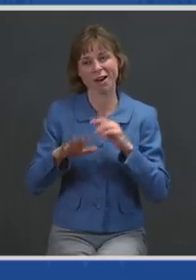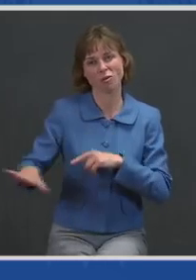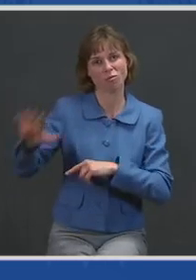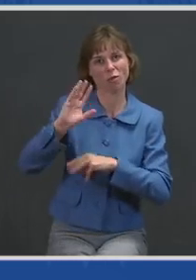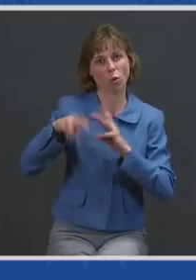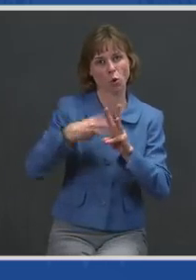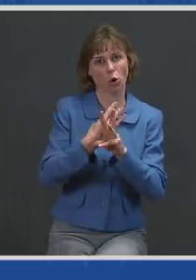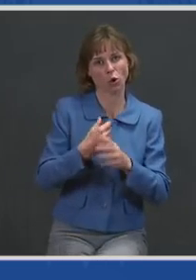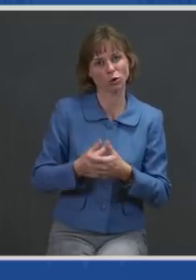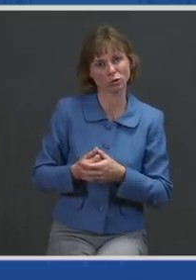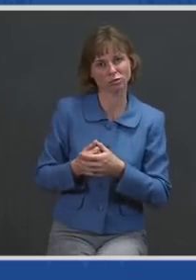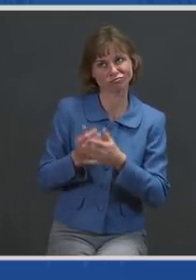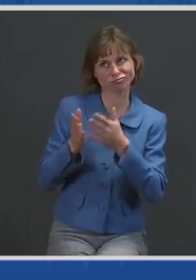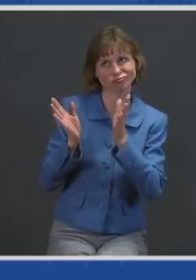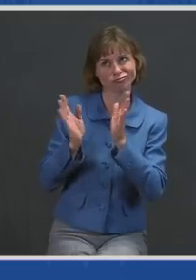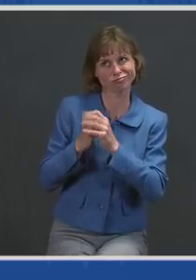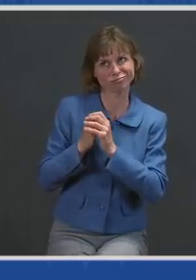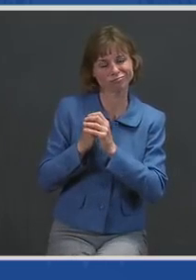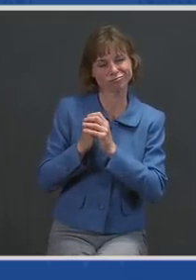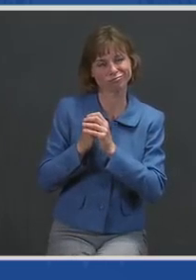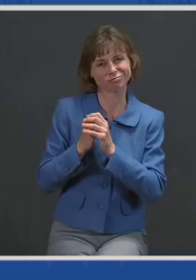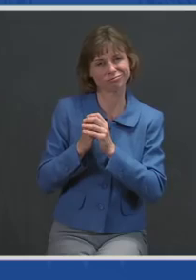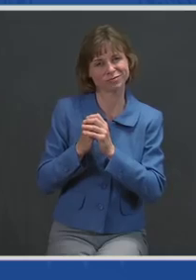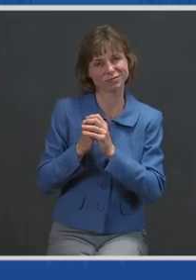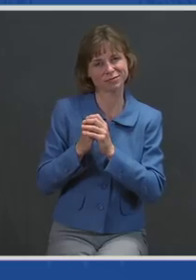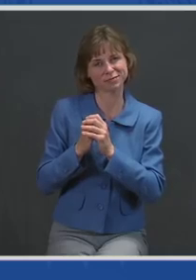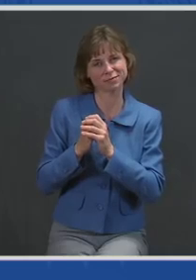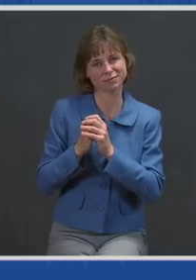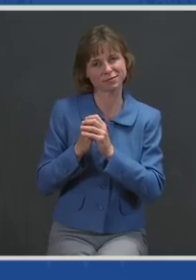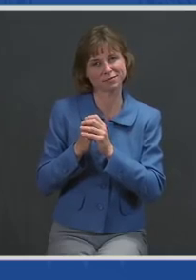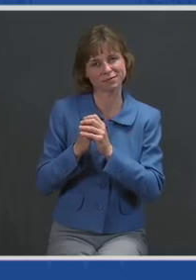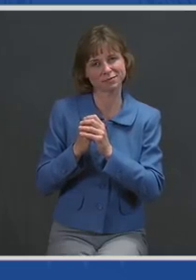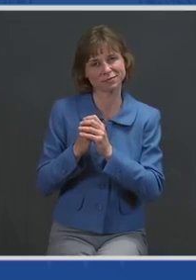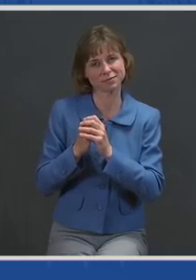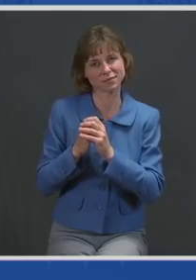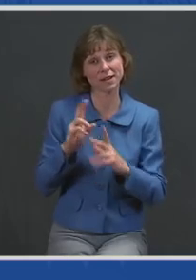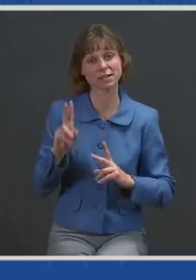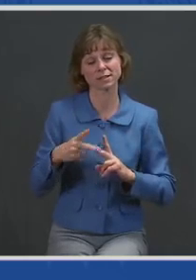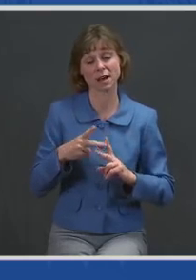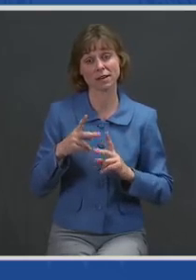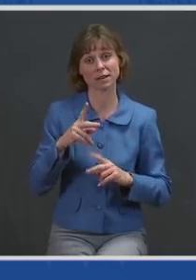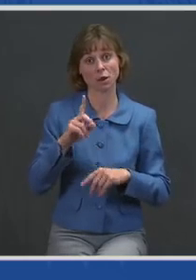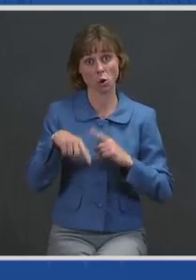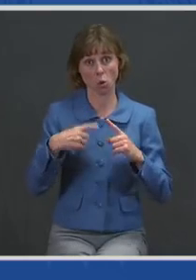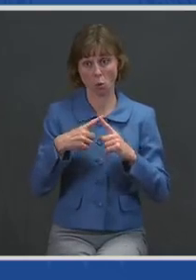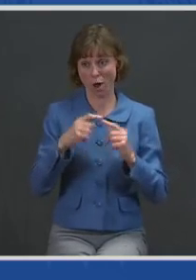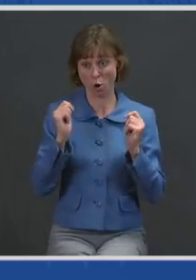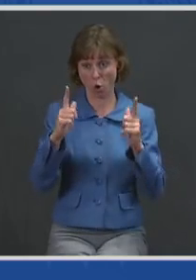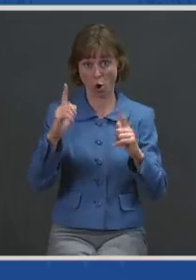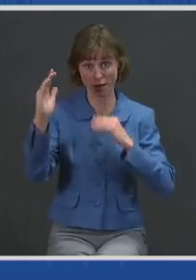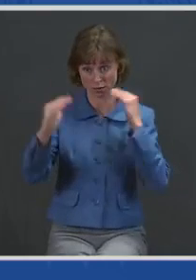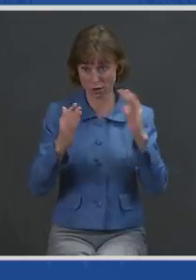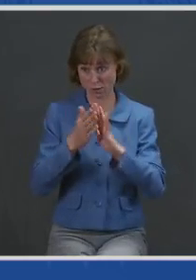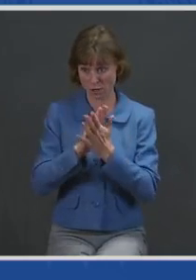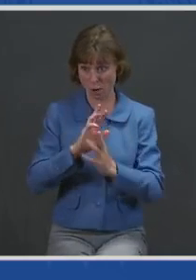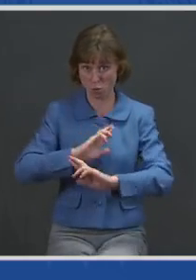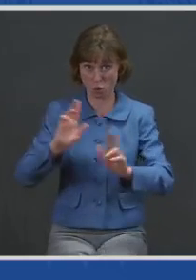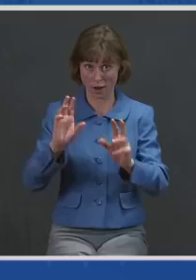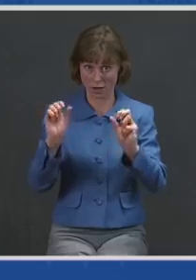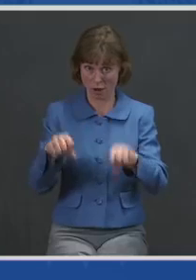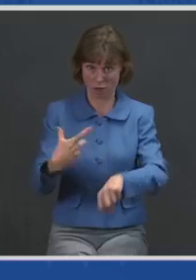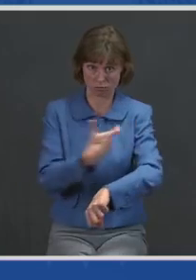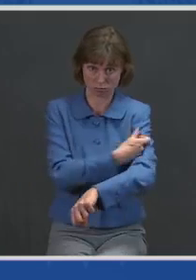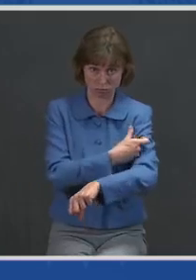at the time when every adult is eligible in May, we will launch with our partners new tools